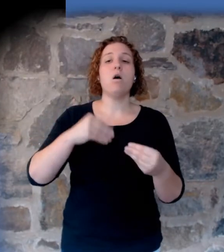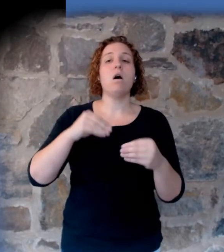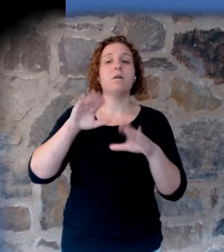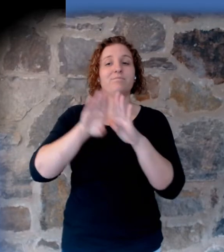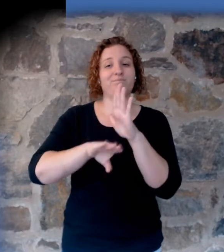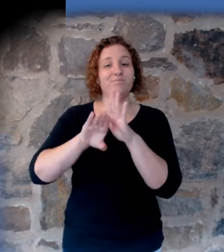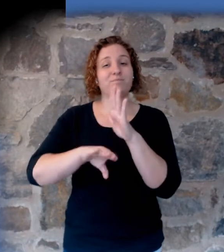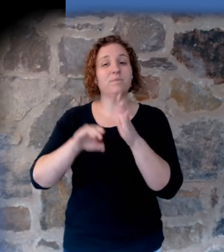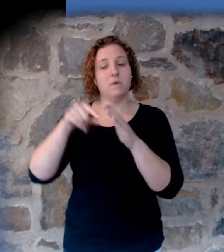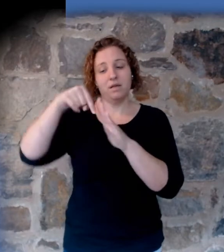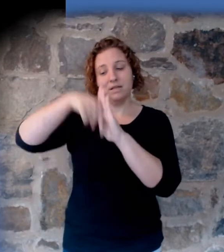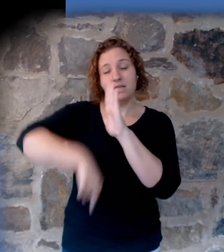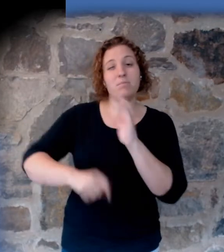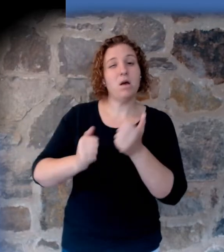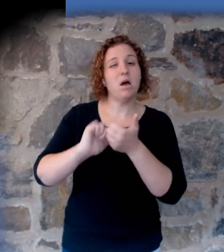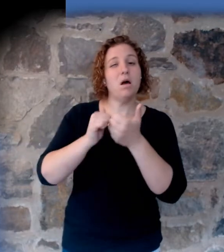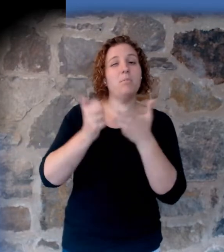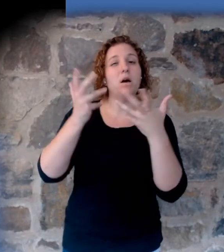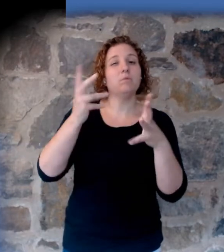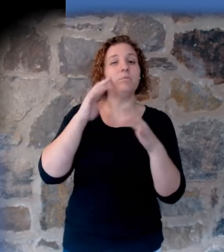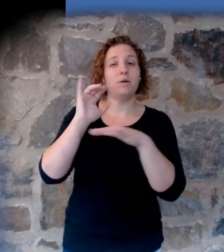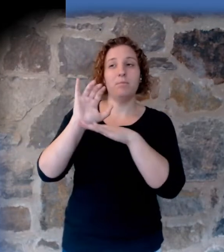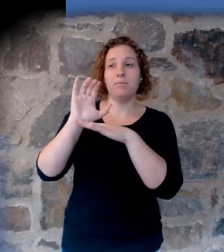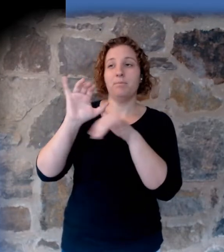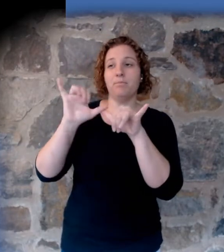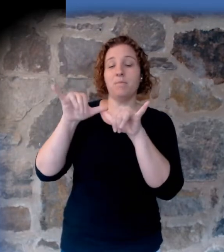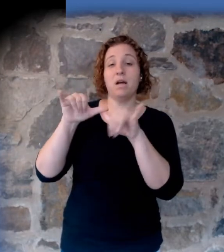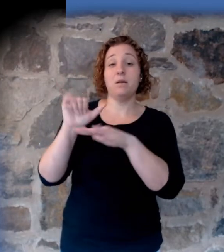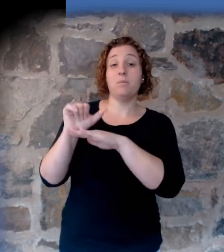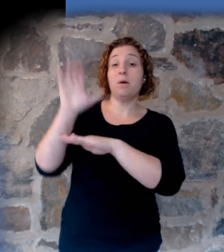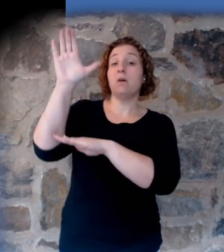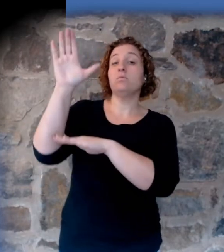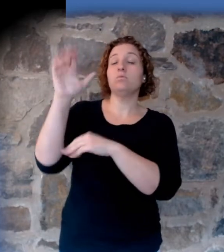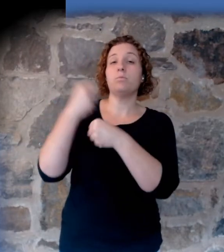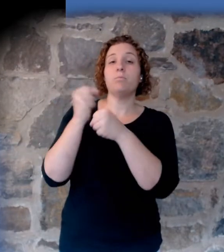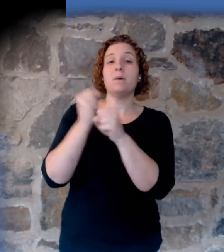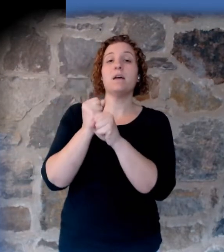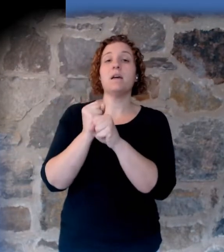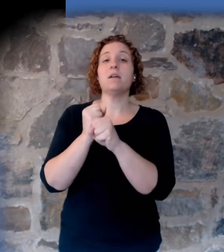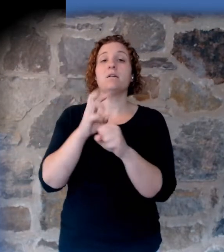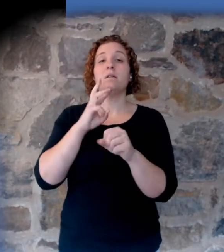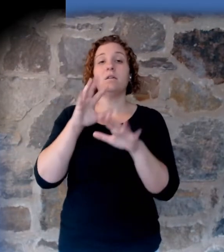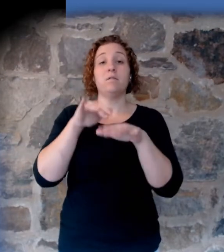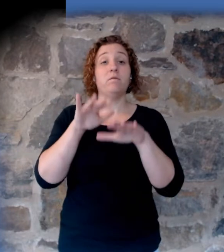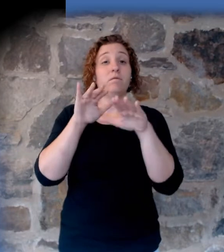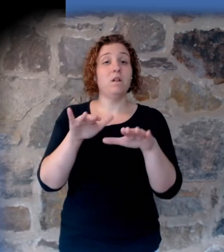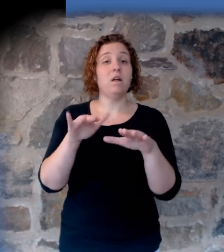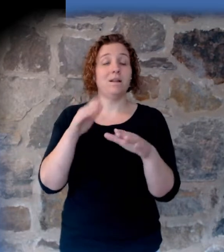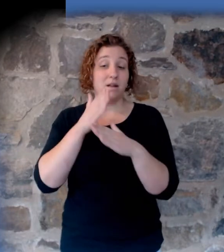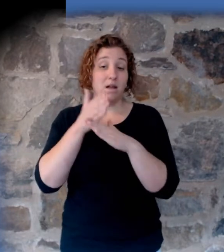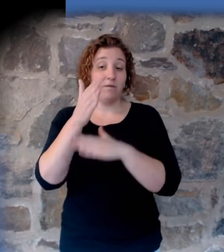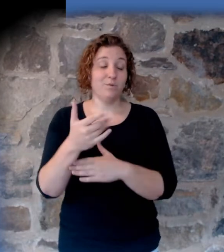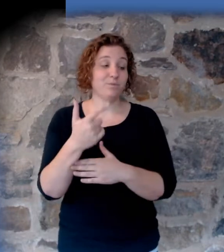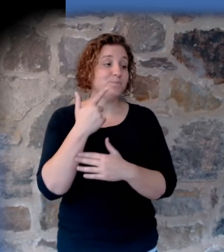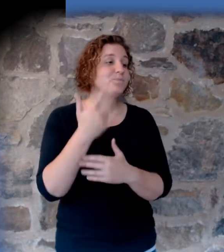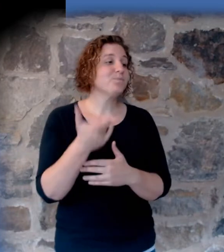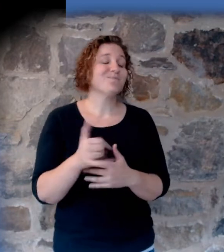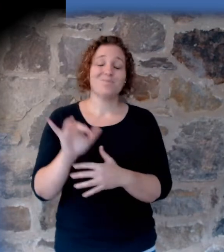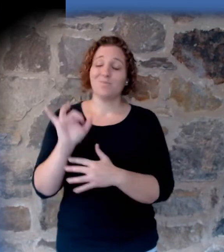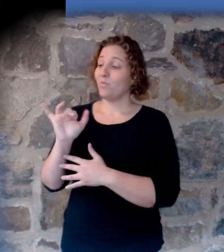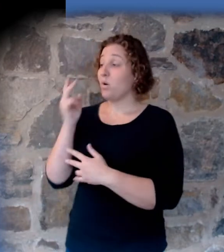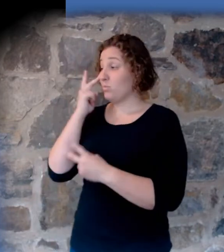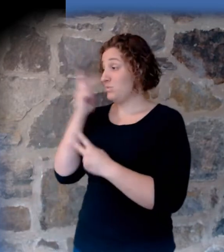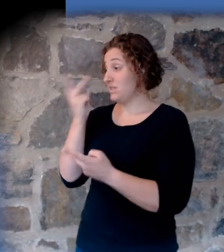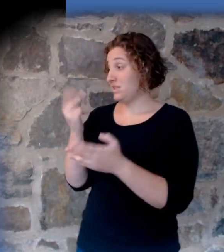the earth, which are largely created during the flood and after the flood. Well, the fact that we have all of these layers